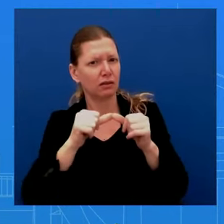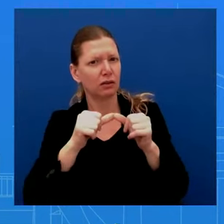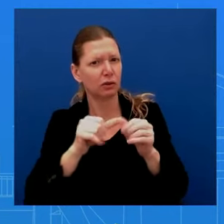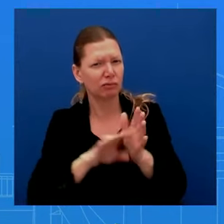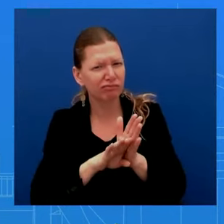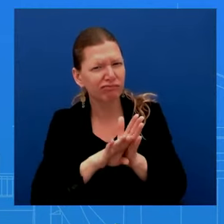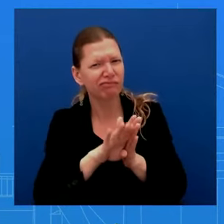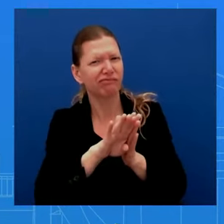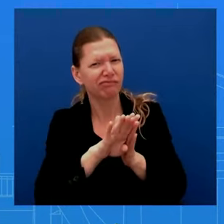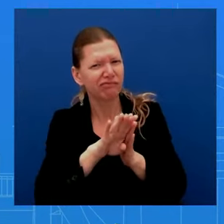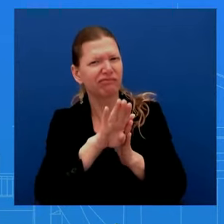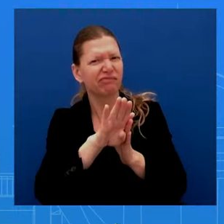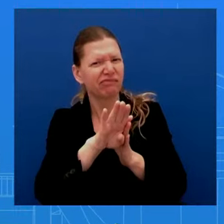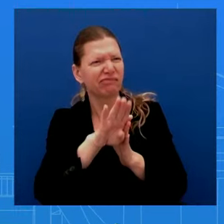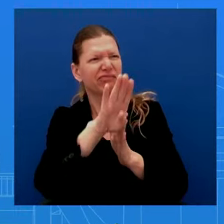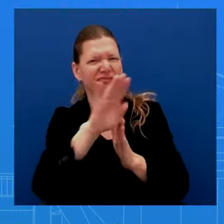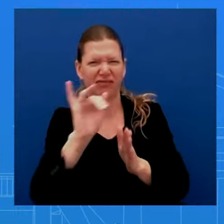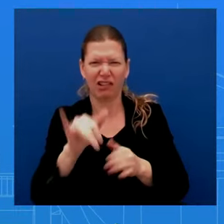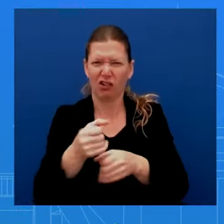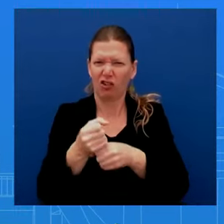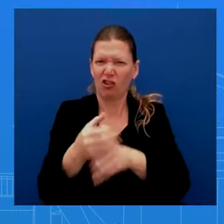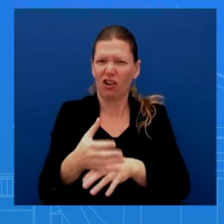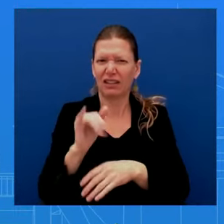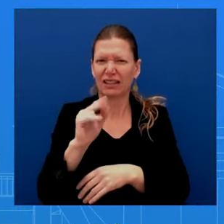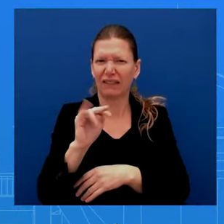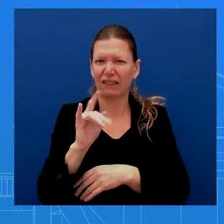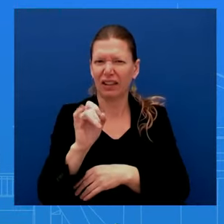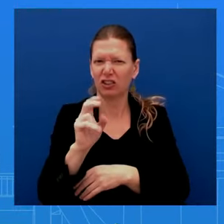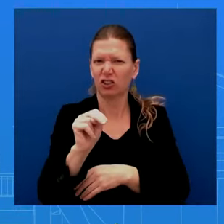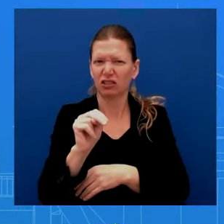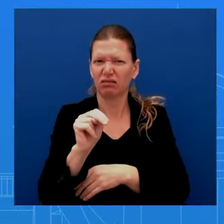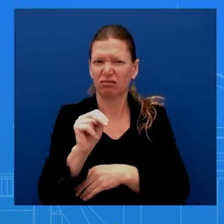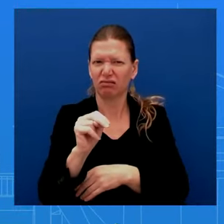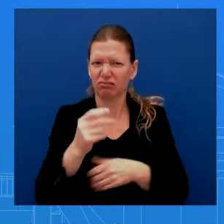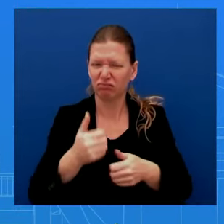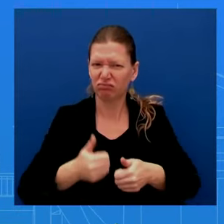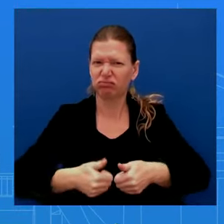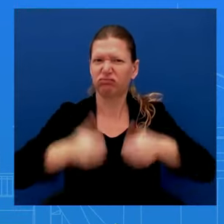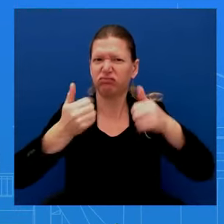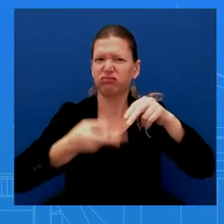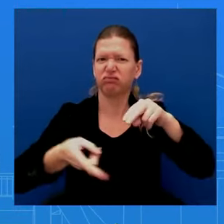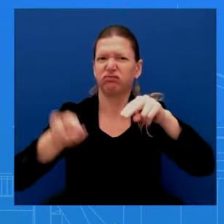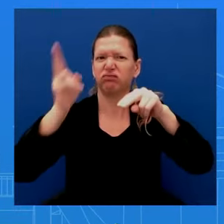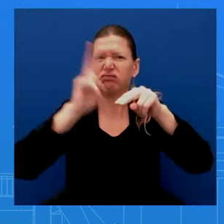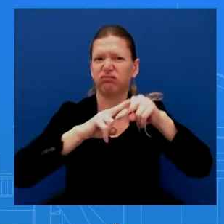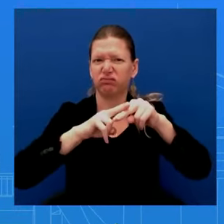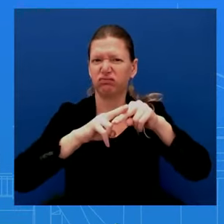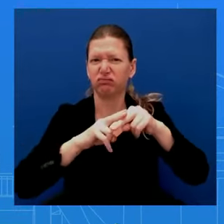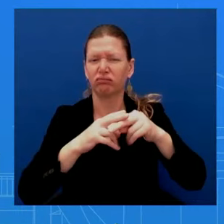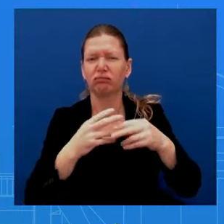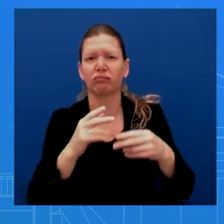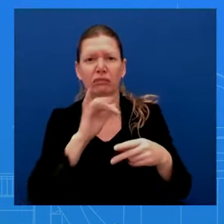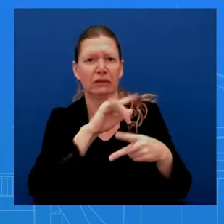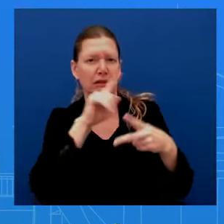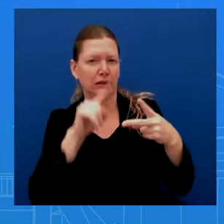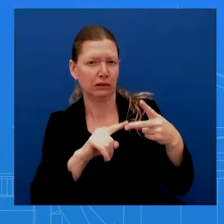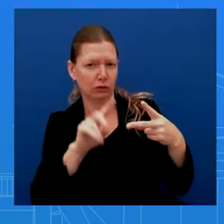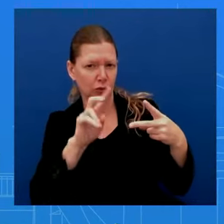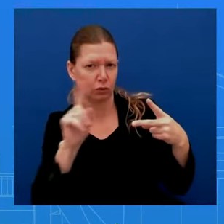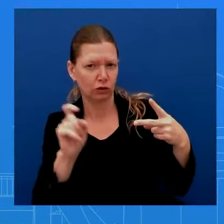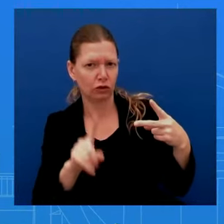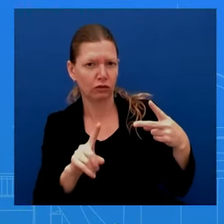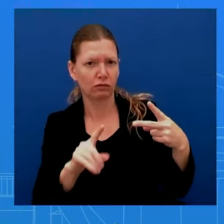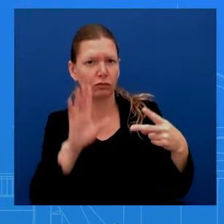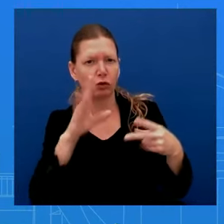inflation, twice as high as average inflation? And what is your outlook for the next year when it comes to rent,